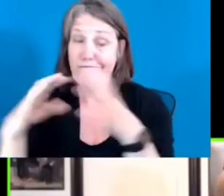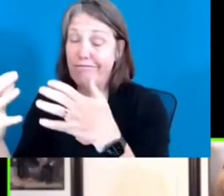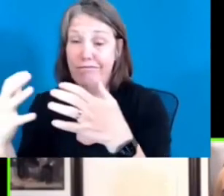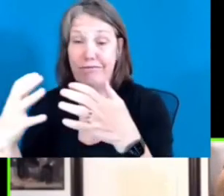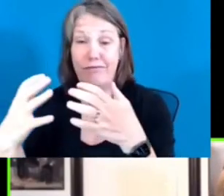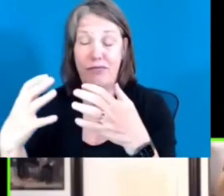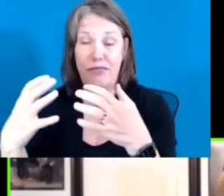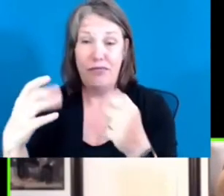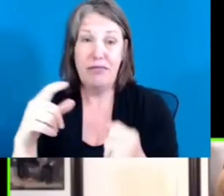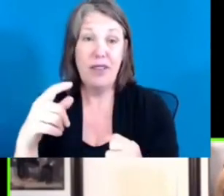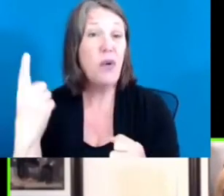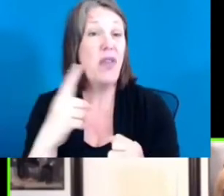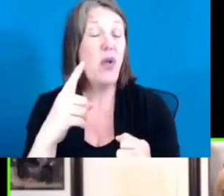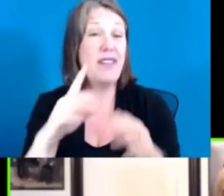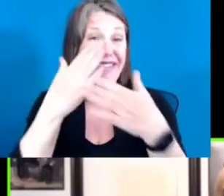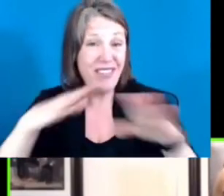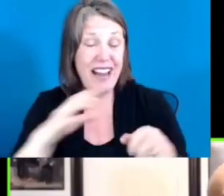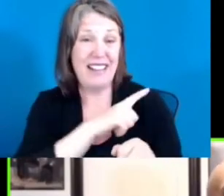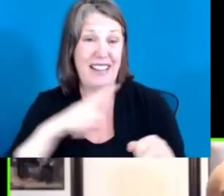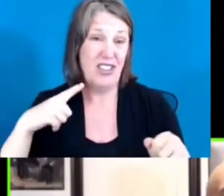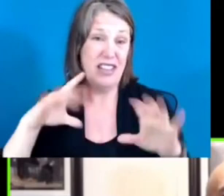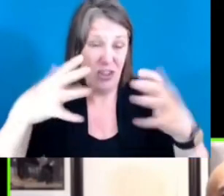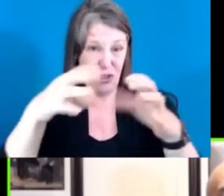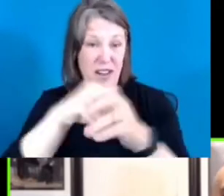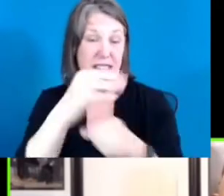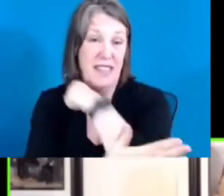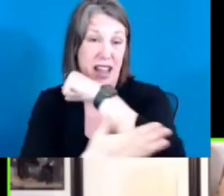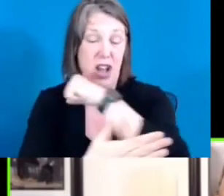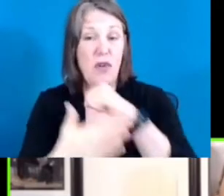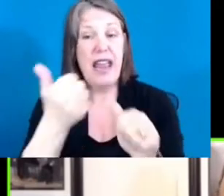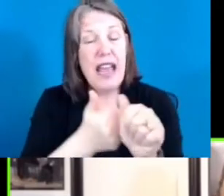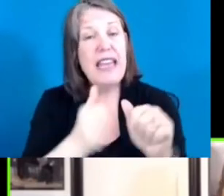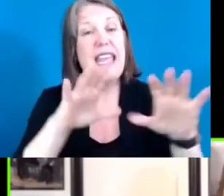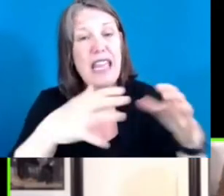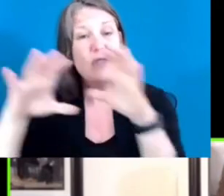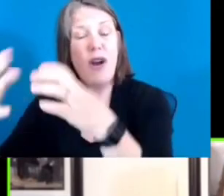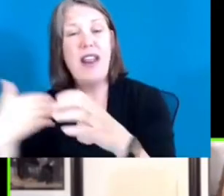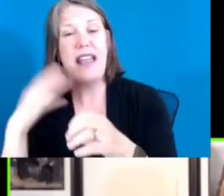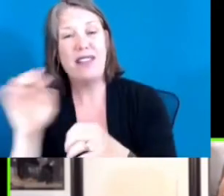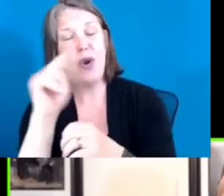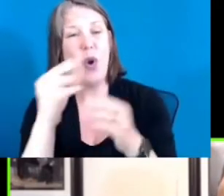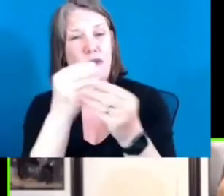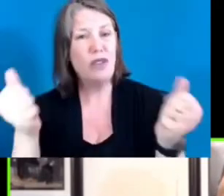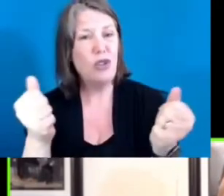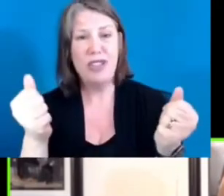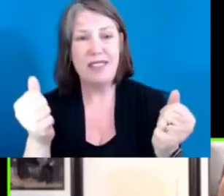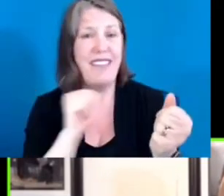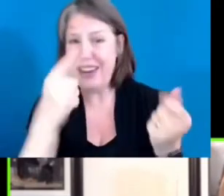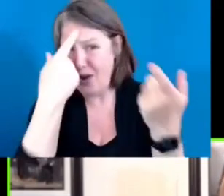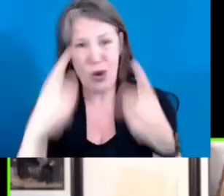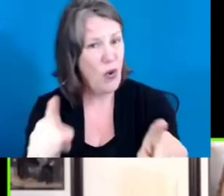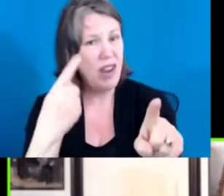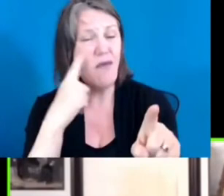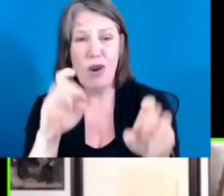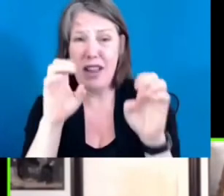each party has its own solutions for education, and they don't agree. And so what ends up happening is they agree to make minor changes around the